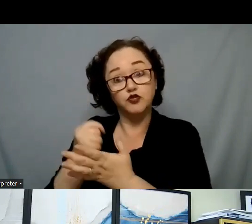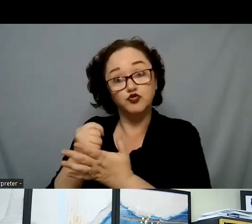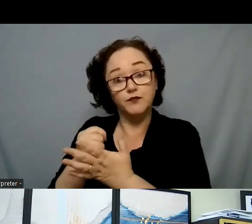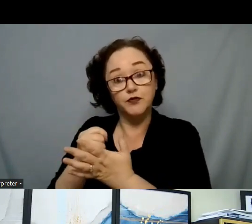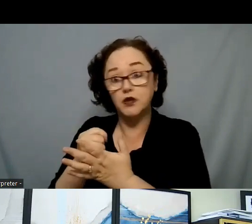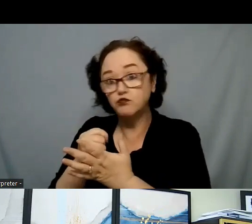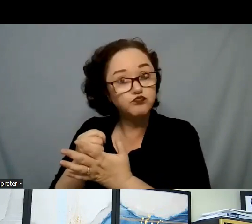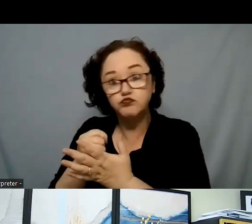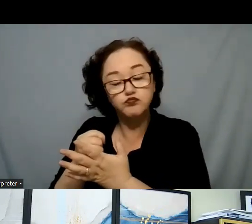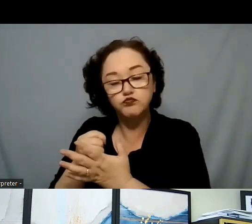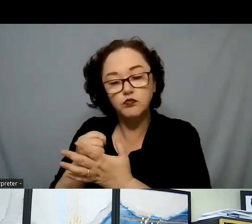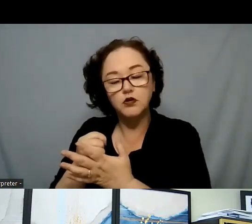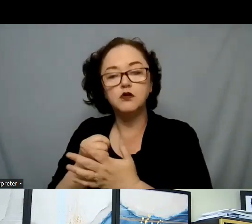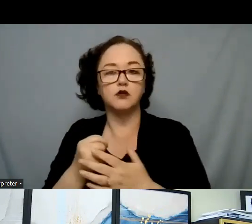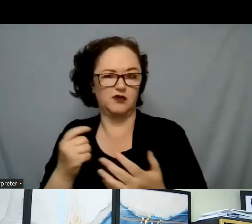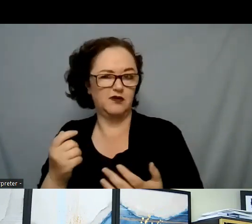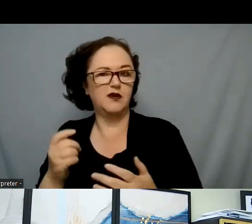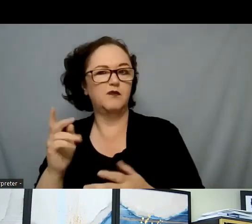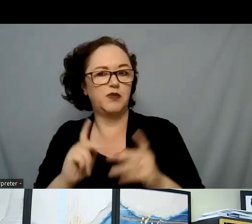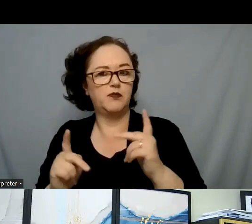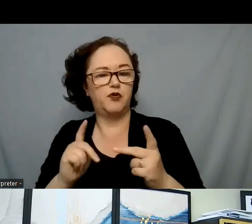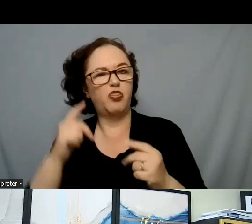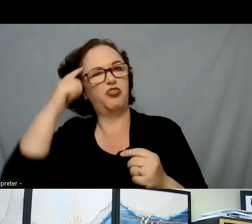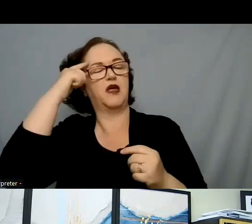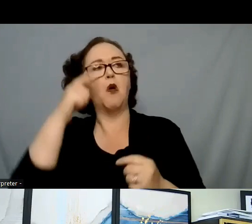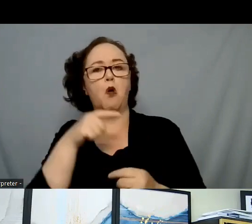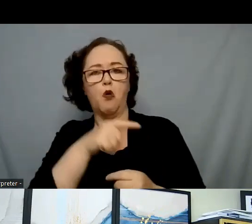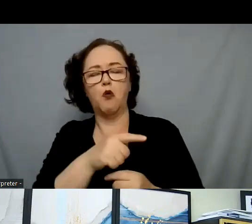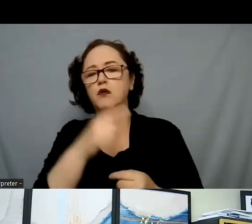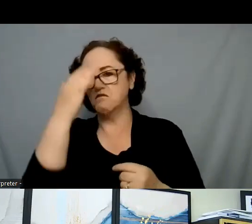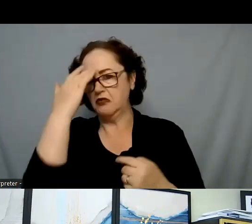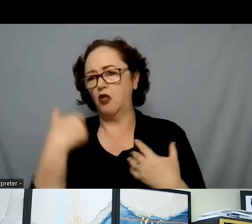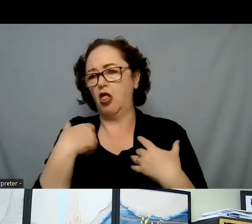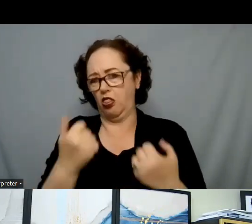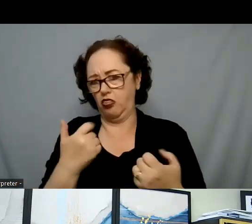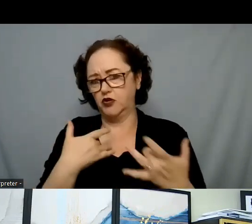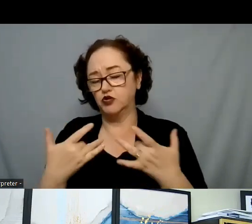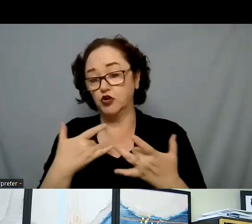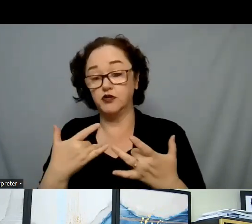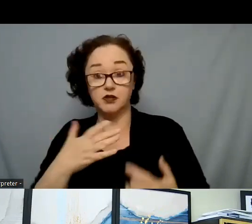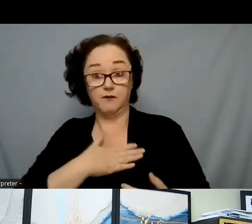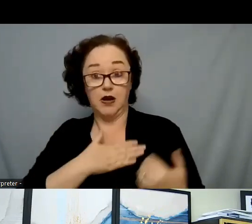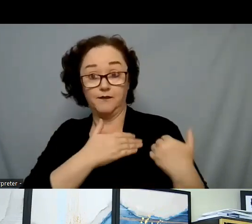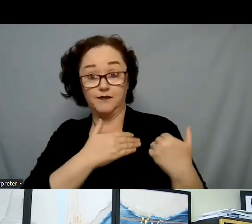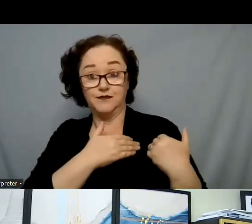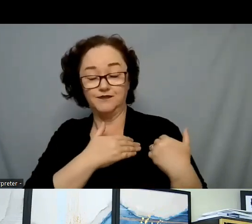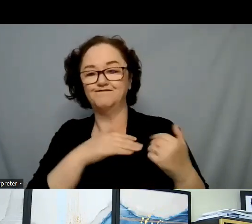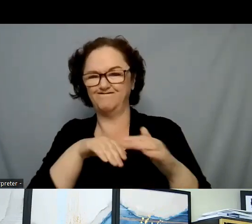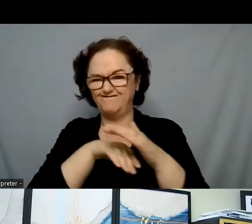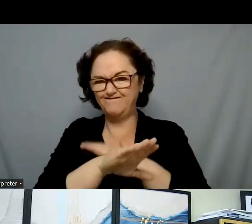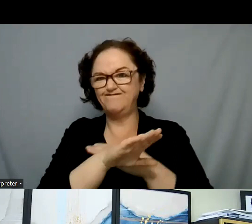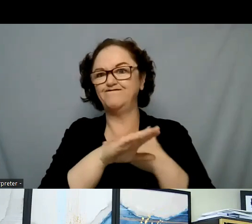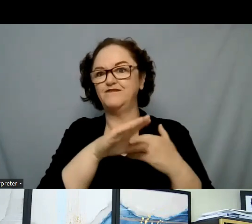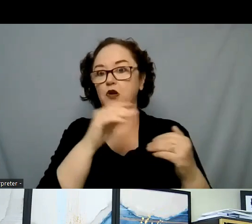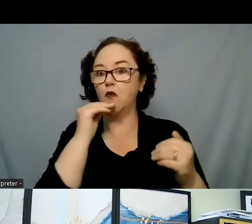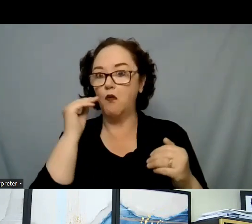concern. And so, my job was to go into the homes to diagnose them. Well, what we found was that it